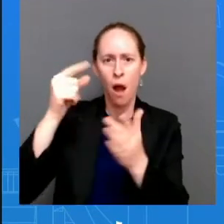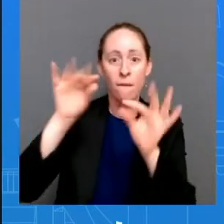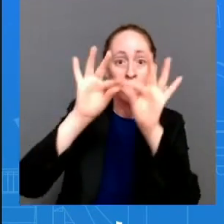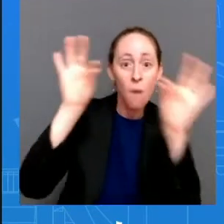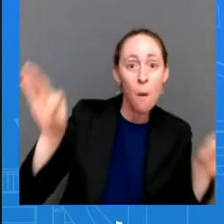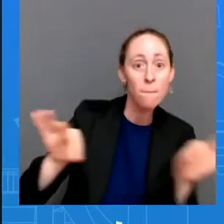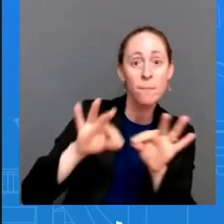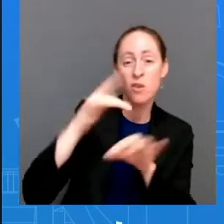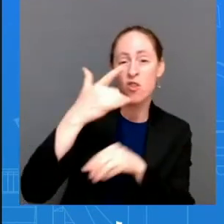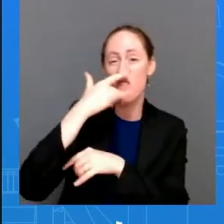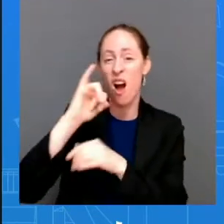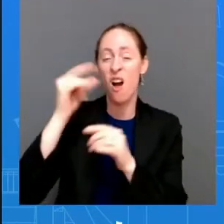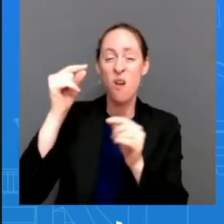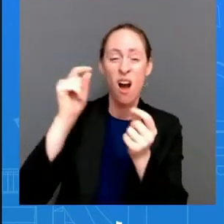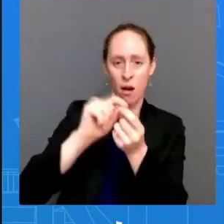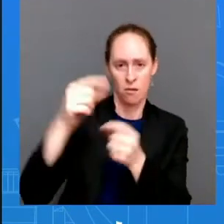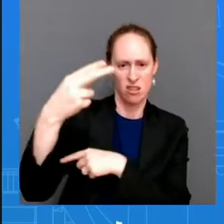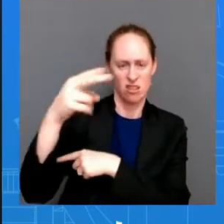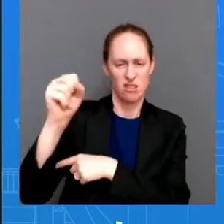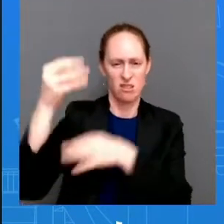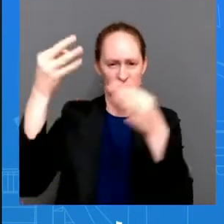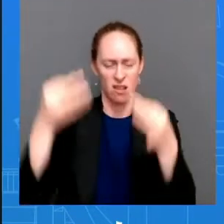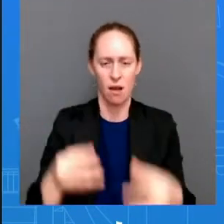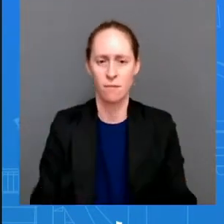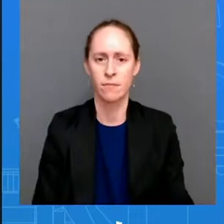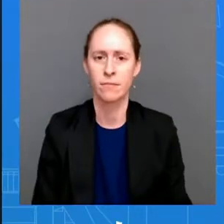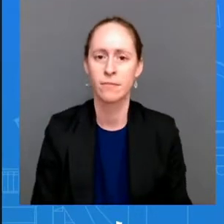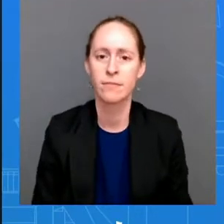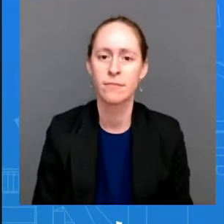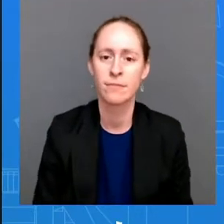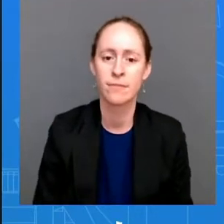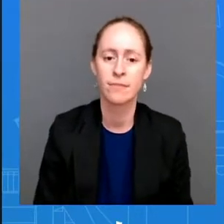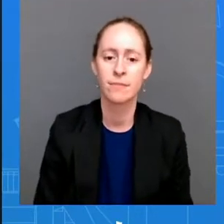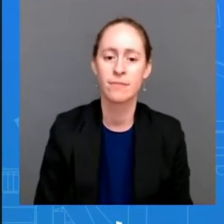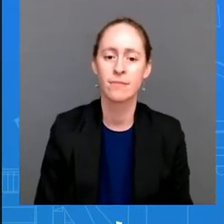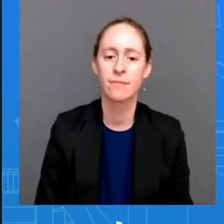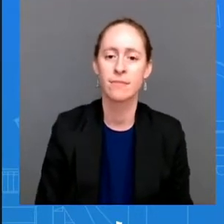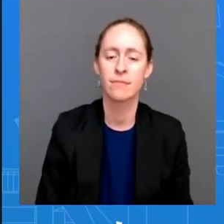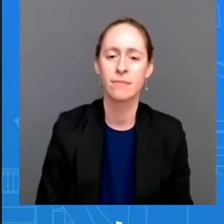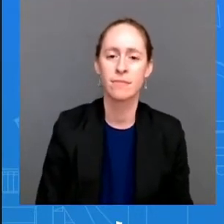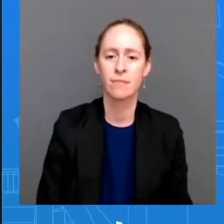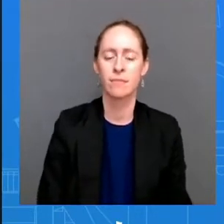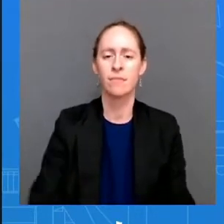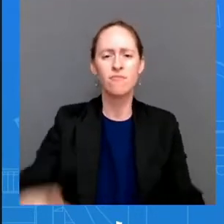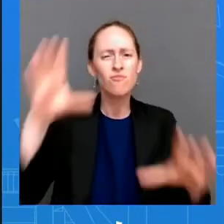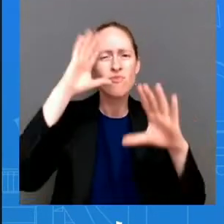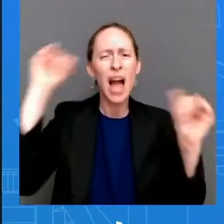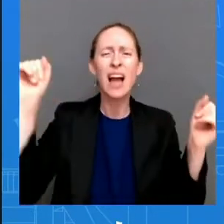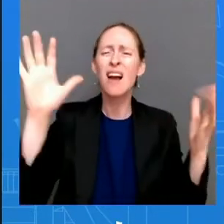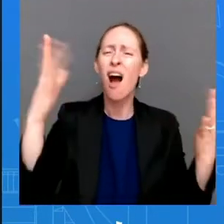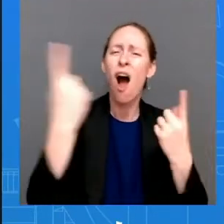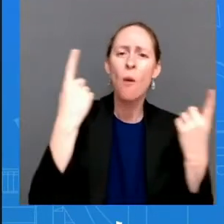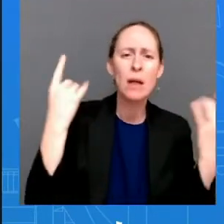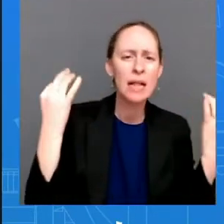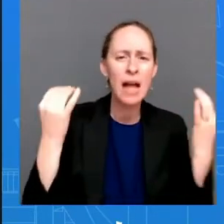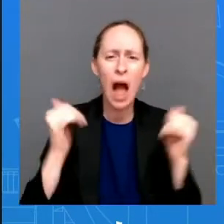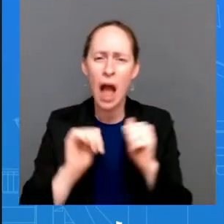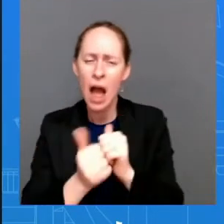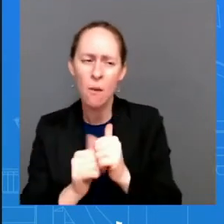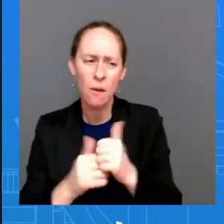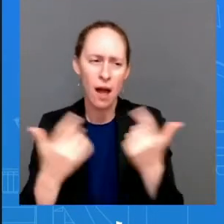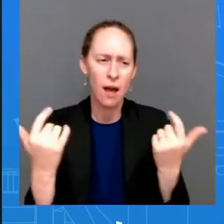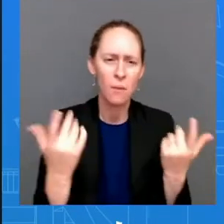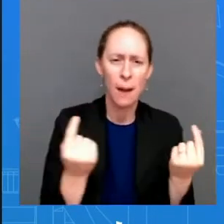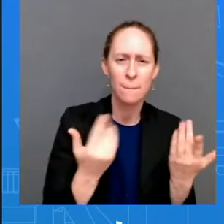again this is what the president is doing to he's looking at everything that's available to him uh on the table whatever